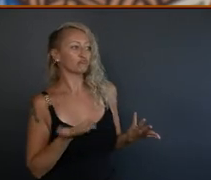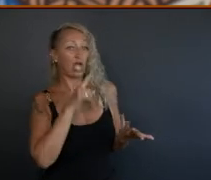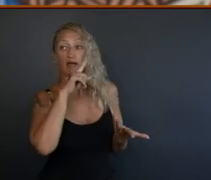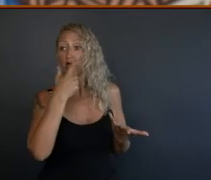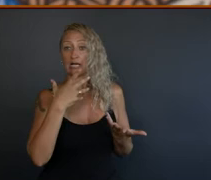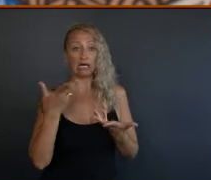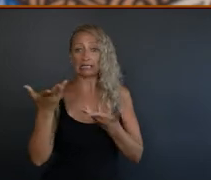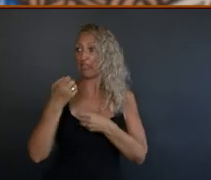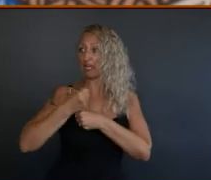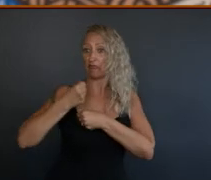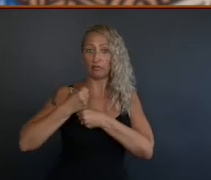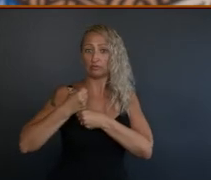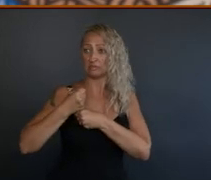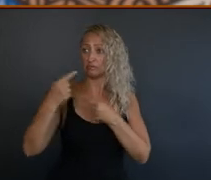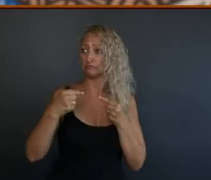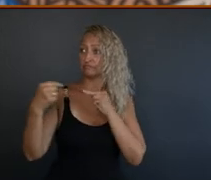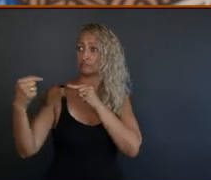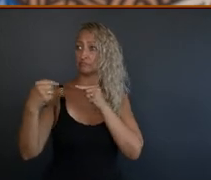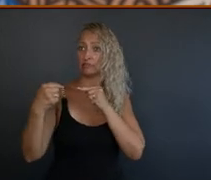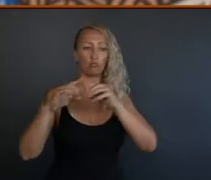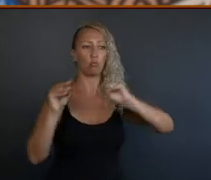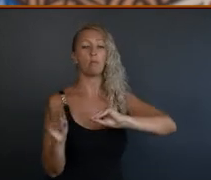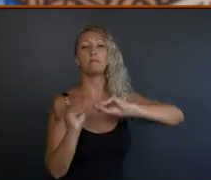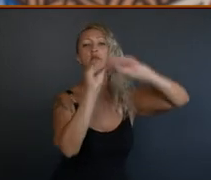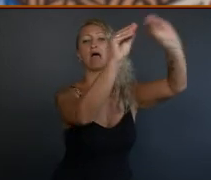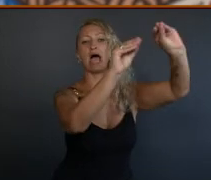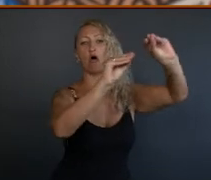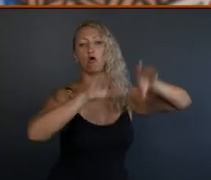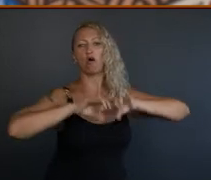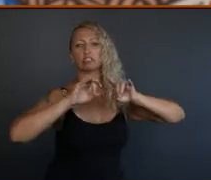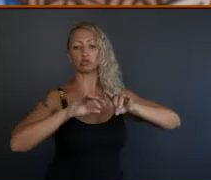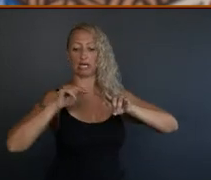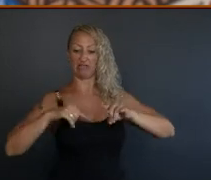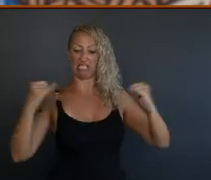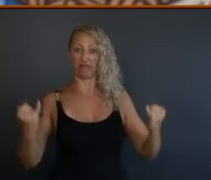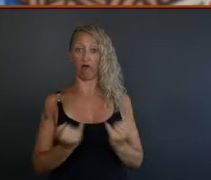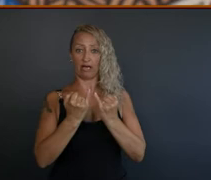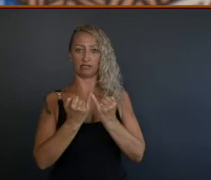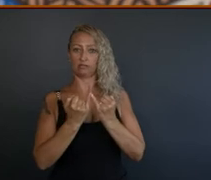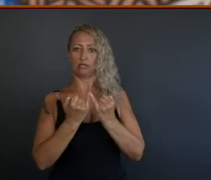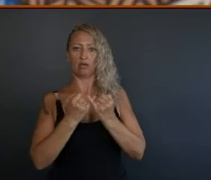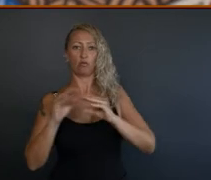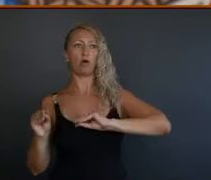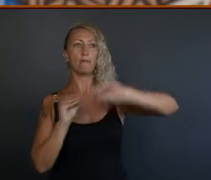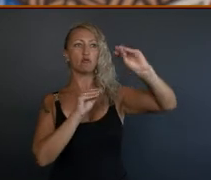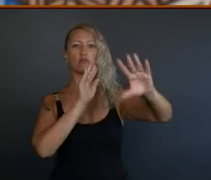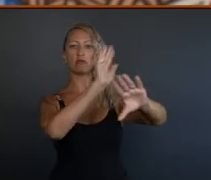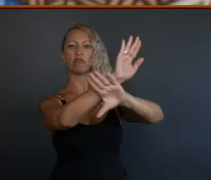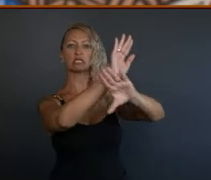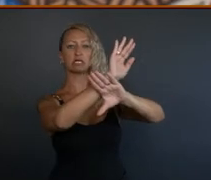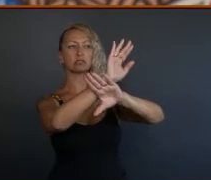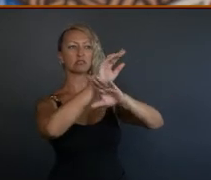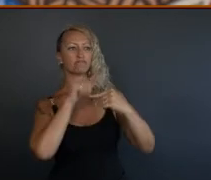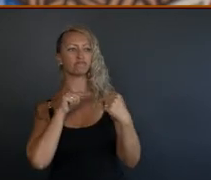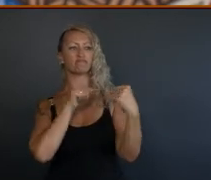well move it out of Australia. And because you know that law, it's a white man's law that's always going to pull you back a